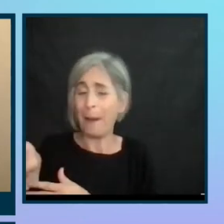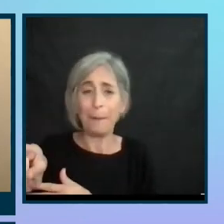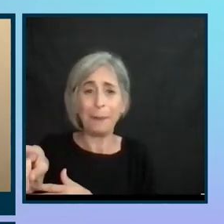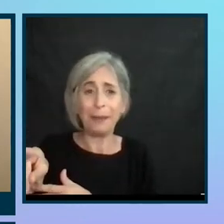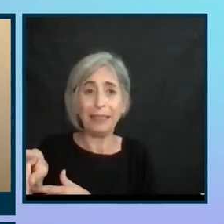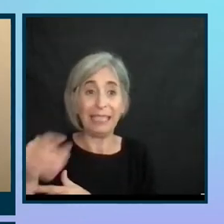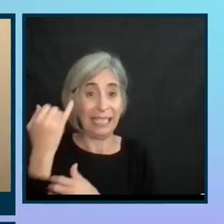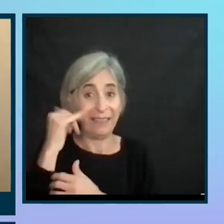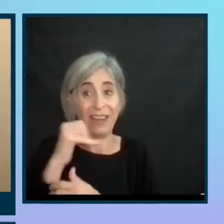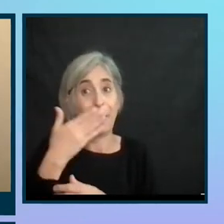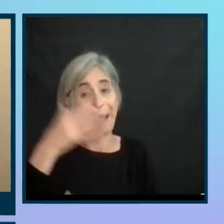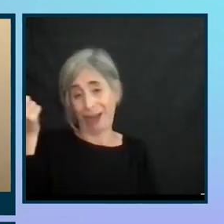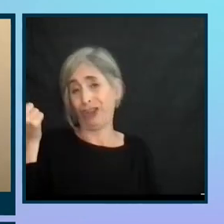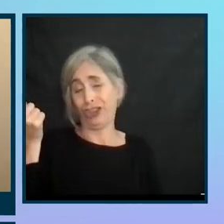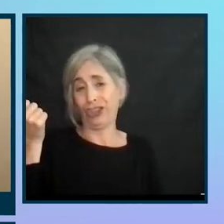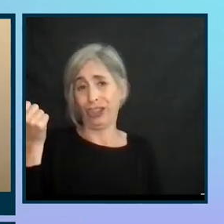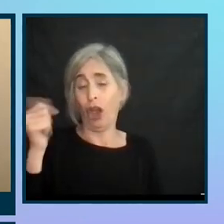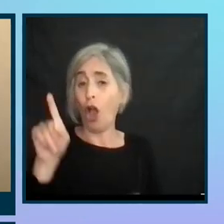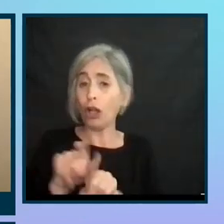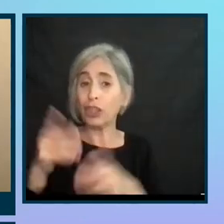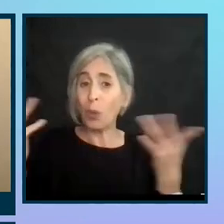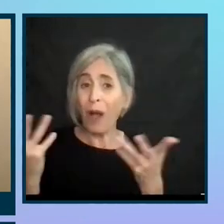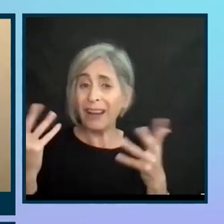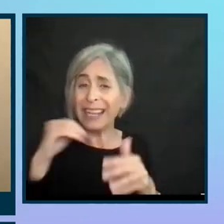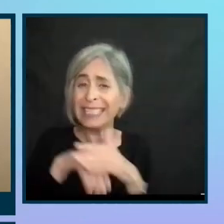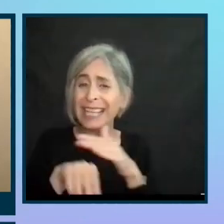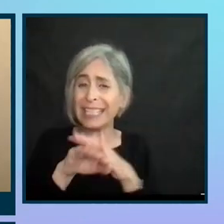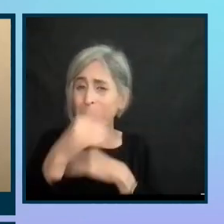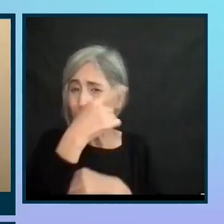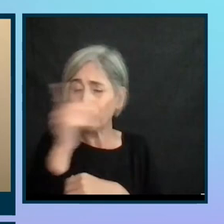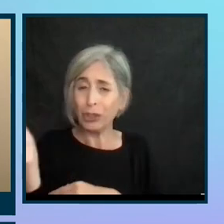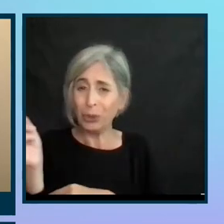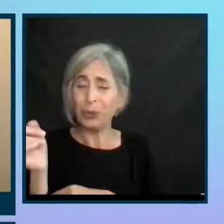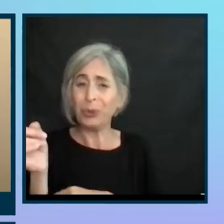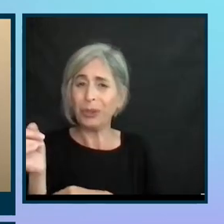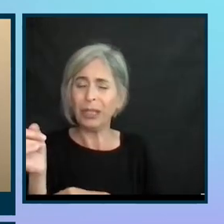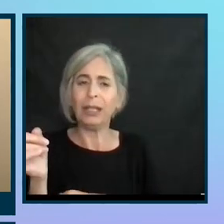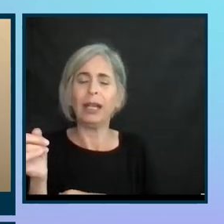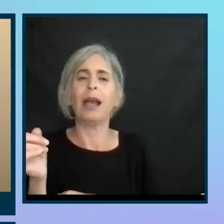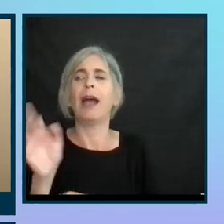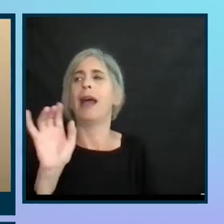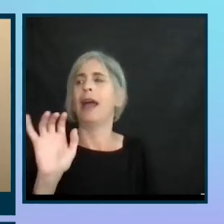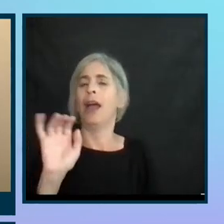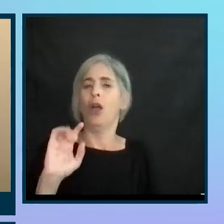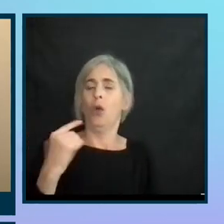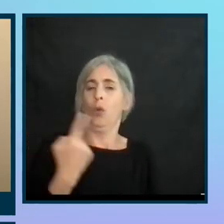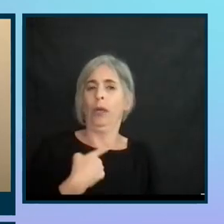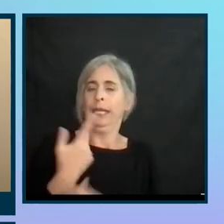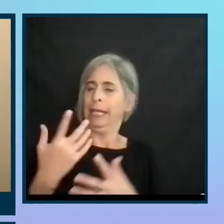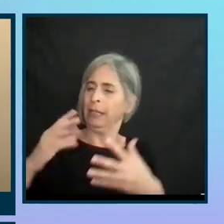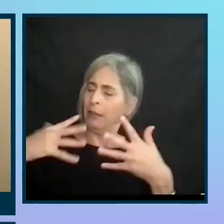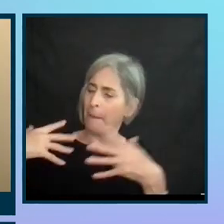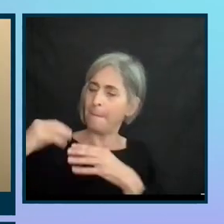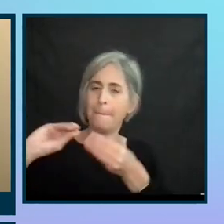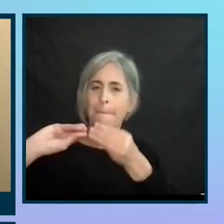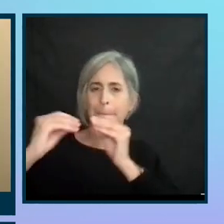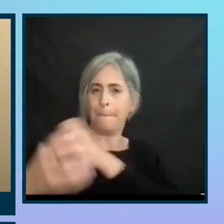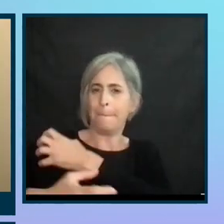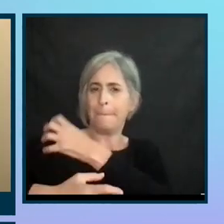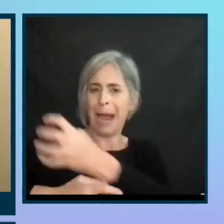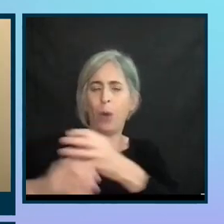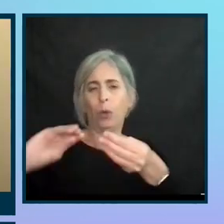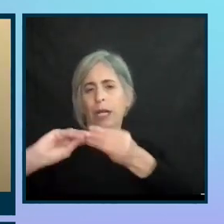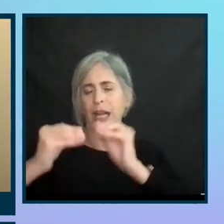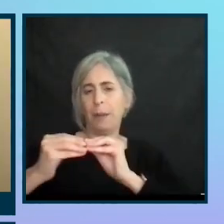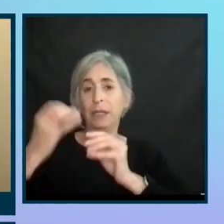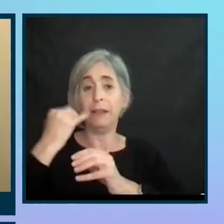if not better. And it's accessible to you. And like Brian said, too, we need it to strengthen numbers. If, you know, if there is a platform